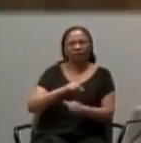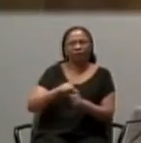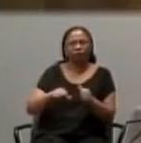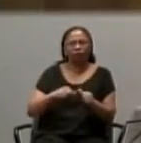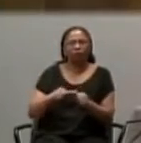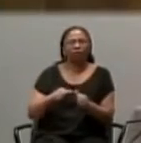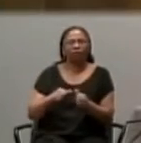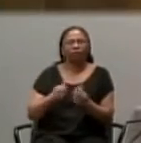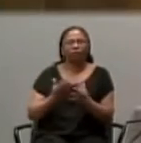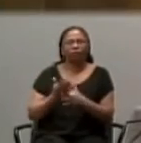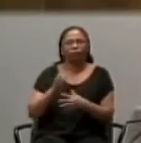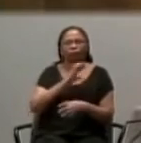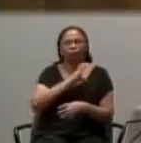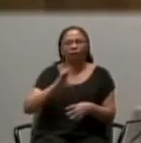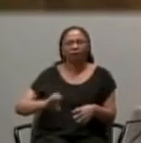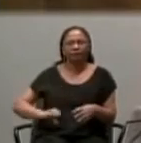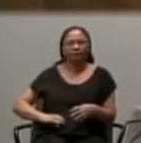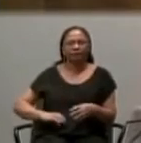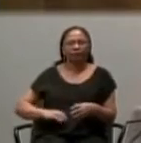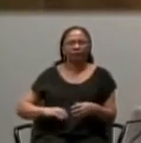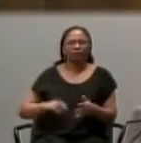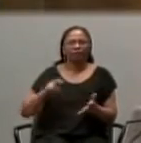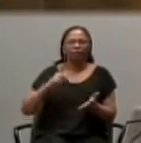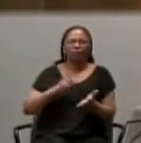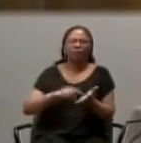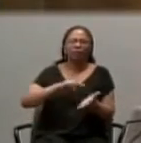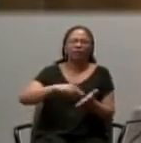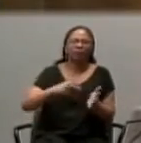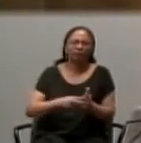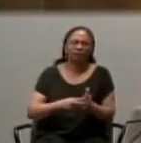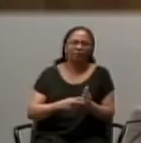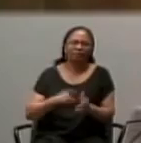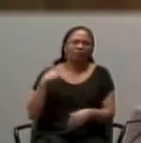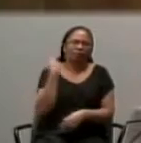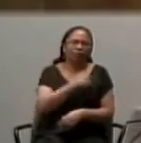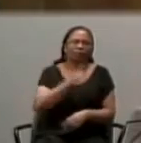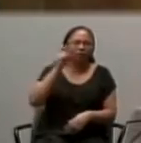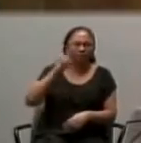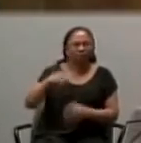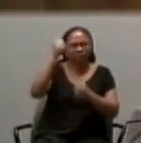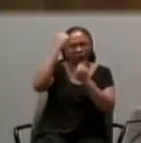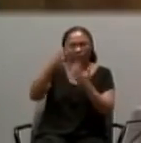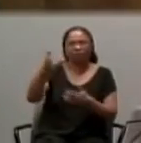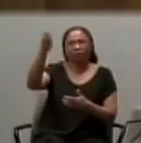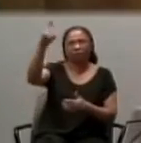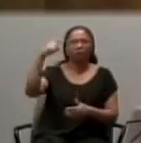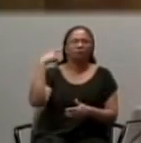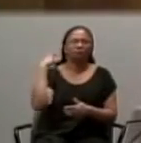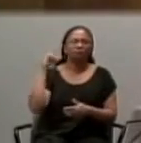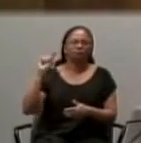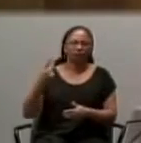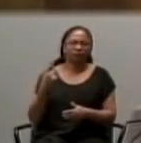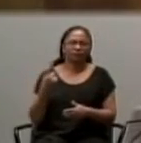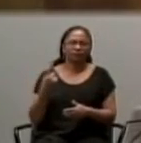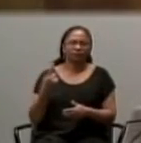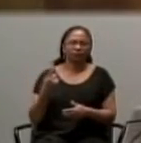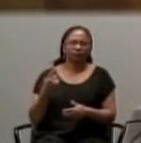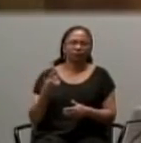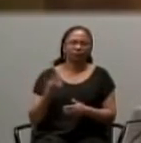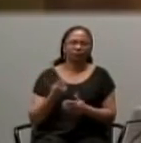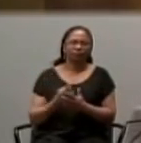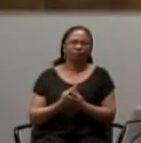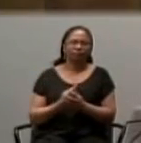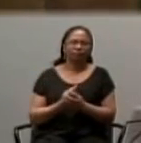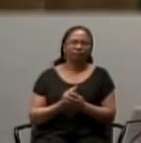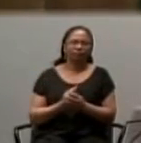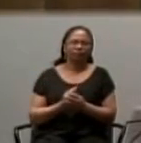then, Is subjection to the will of God. Putting your faith in God, First, And giving way to one another, As